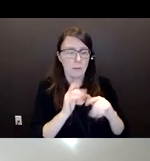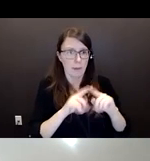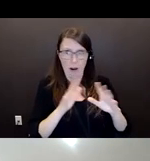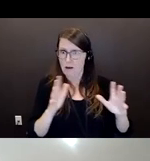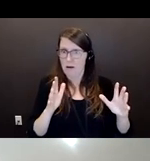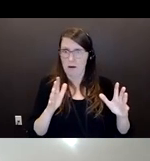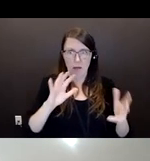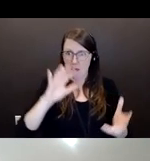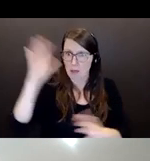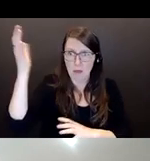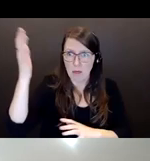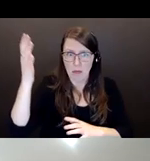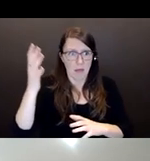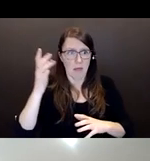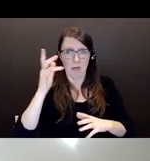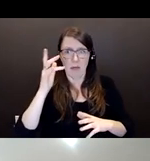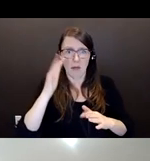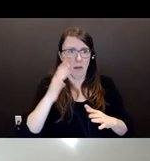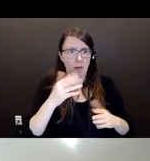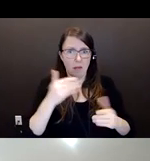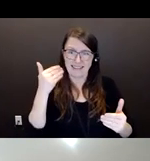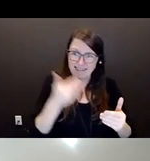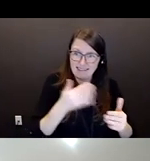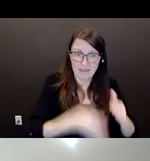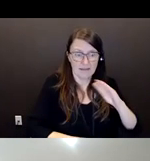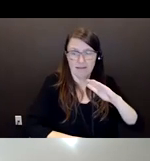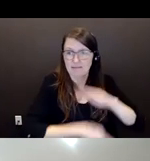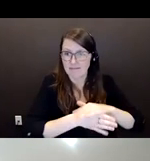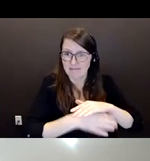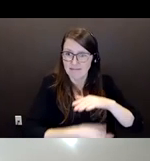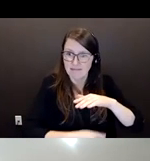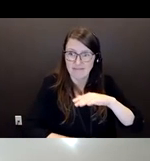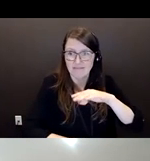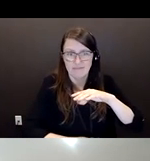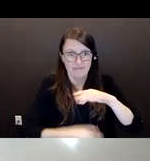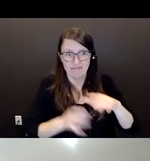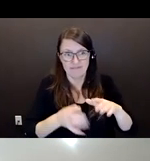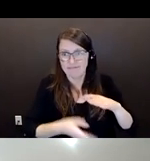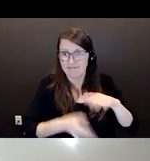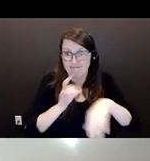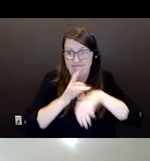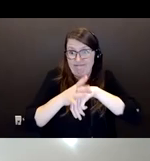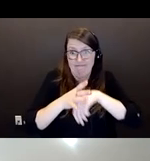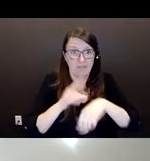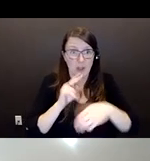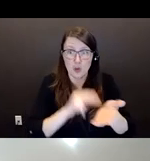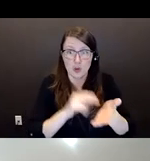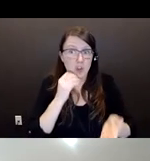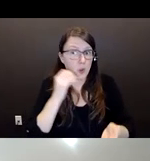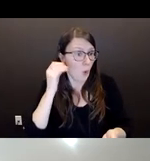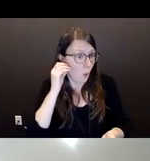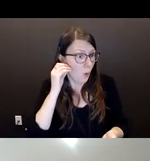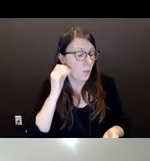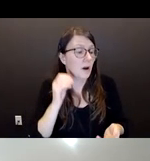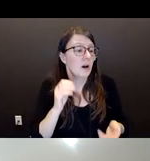son should have been held accountable. And this elderly man is in teary eyes sitting there telling me he did not want his son to go